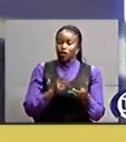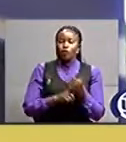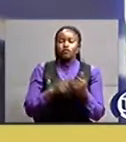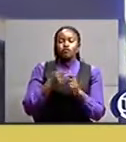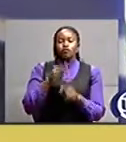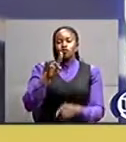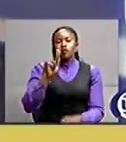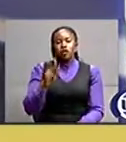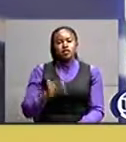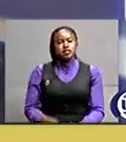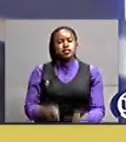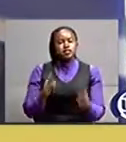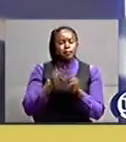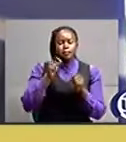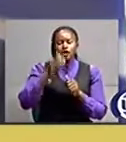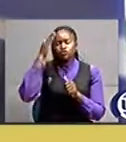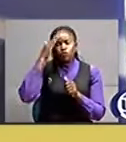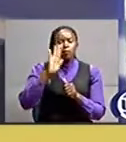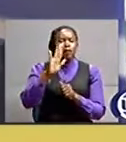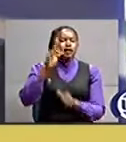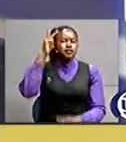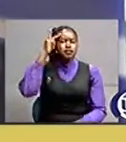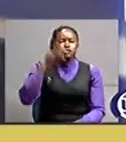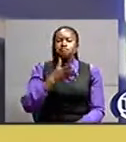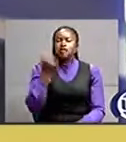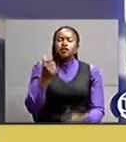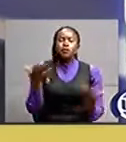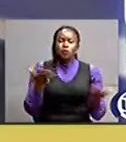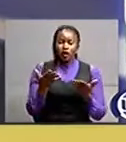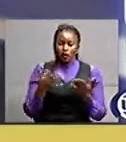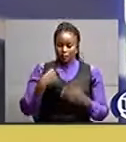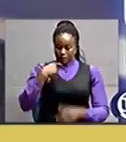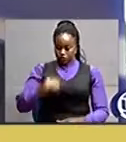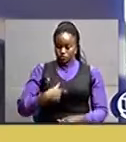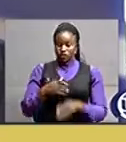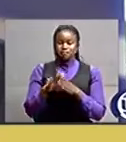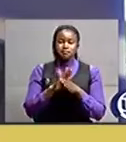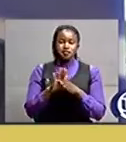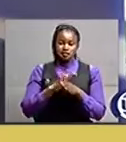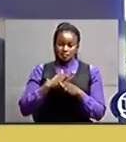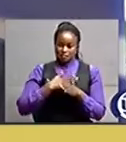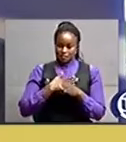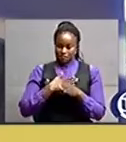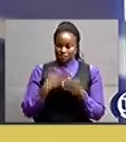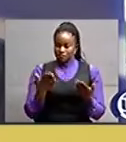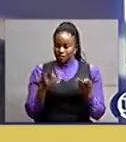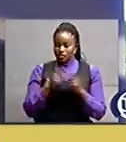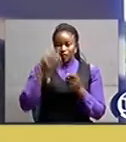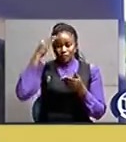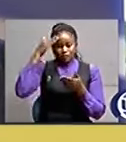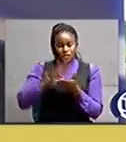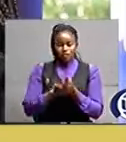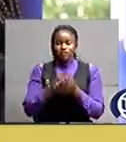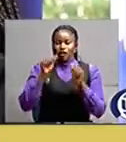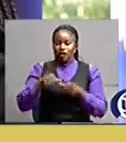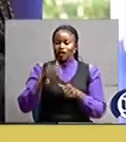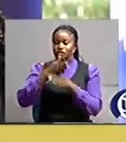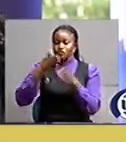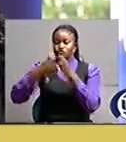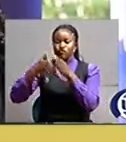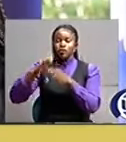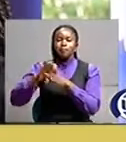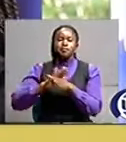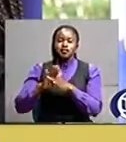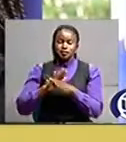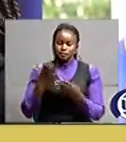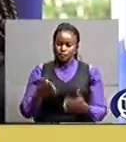for your niche, the thing that you can do. I'm personally in business. I believe I can build businesses. Walking your journey,